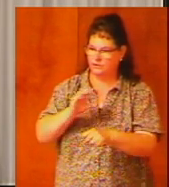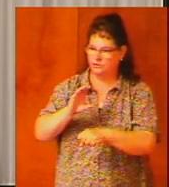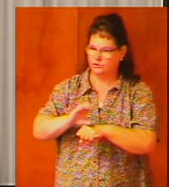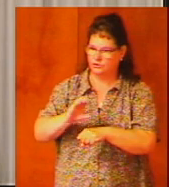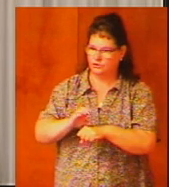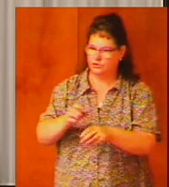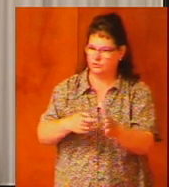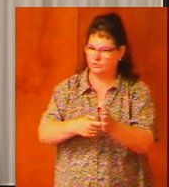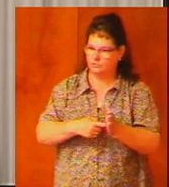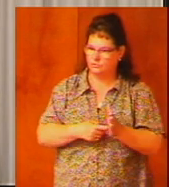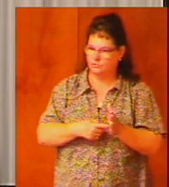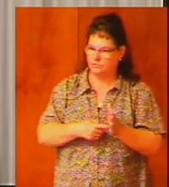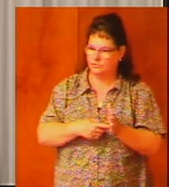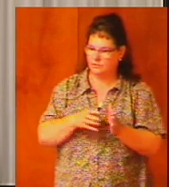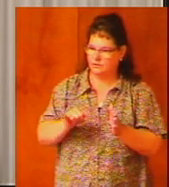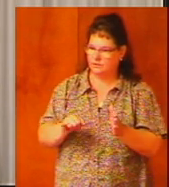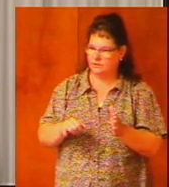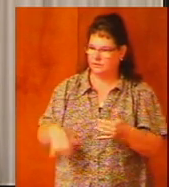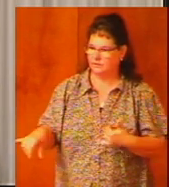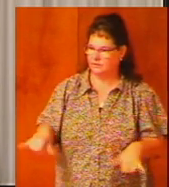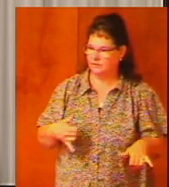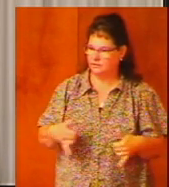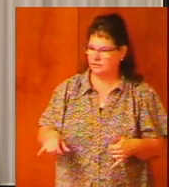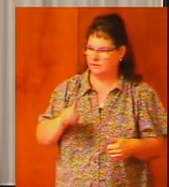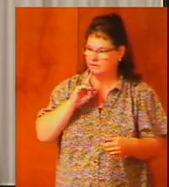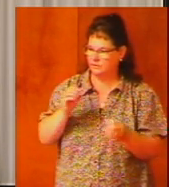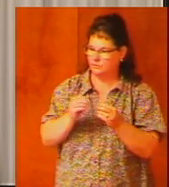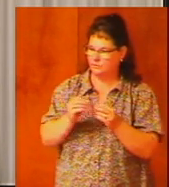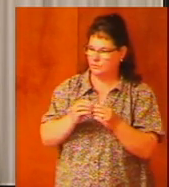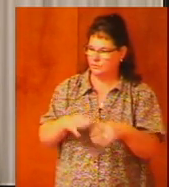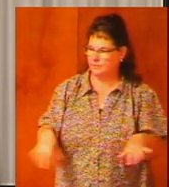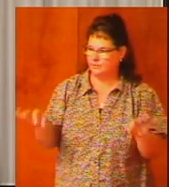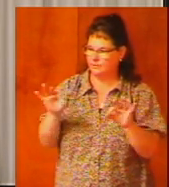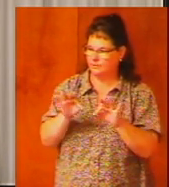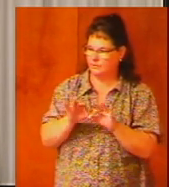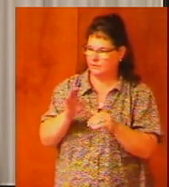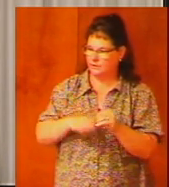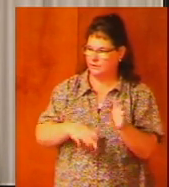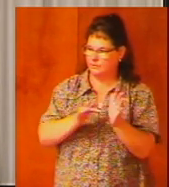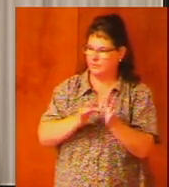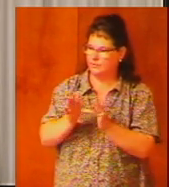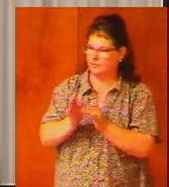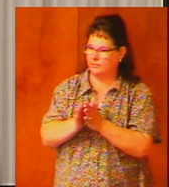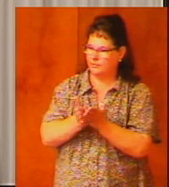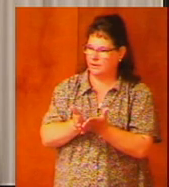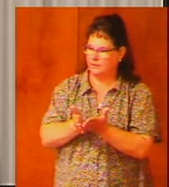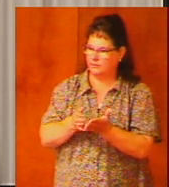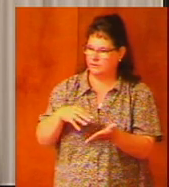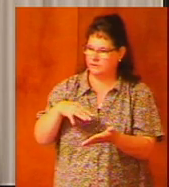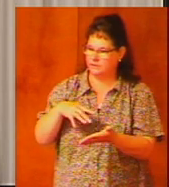obligations that recreation is more important than Bible study